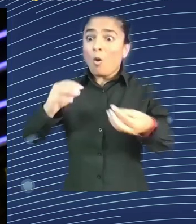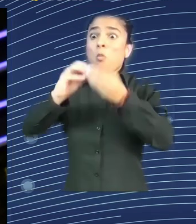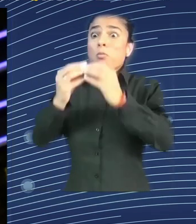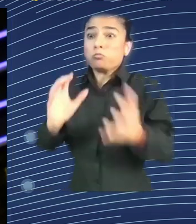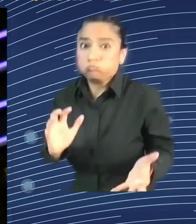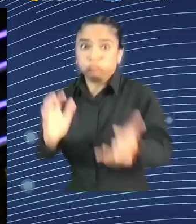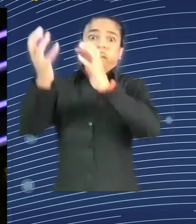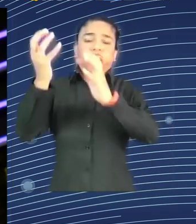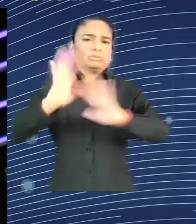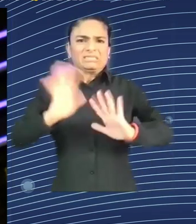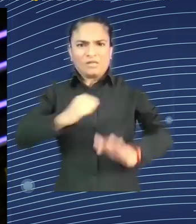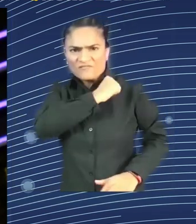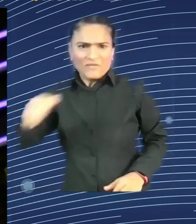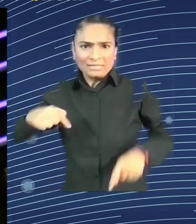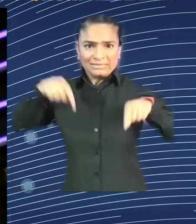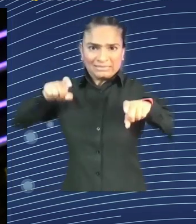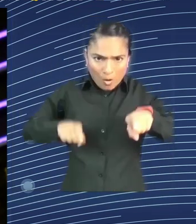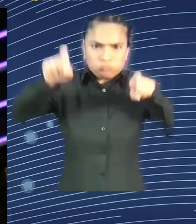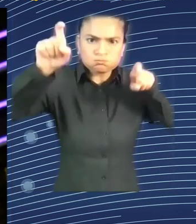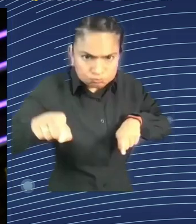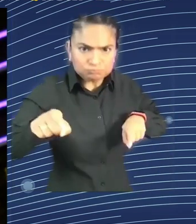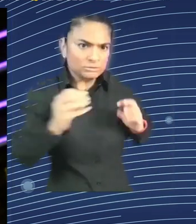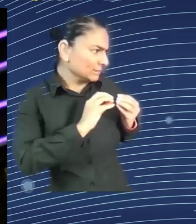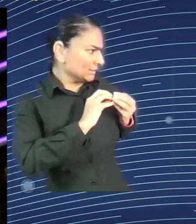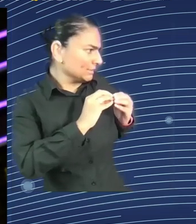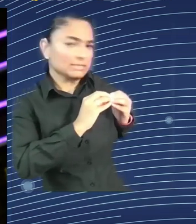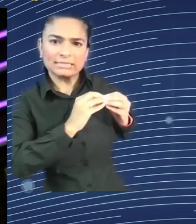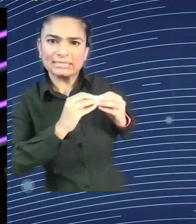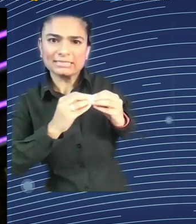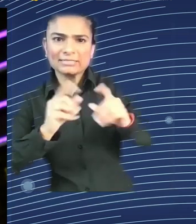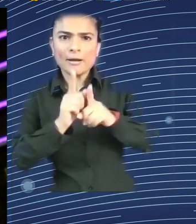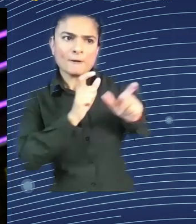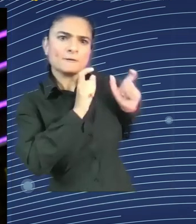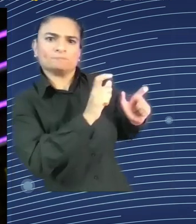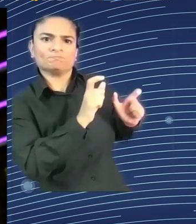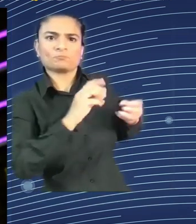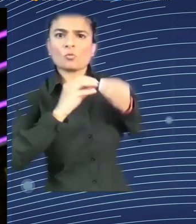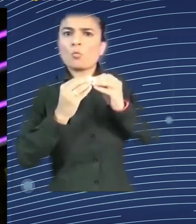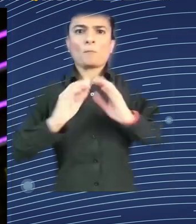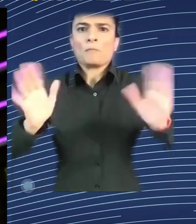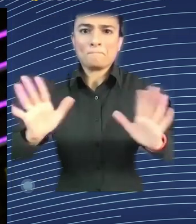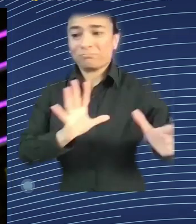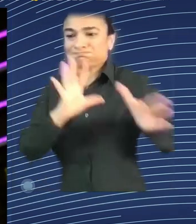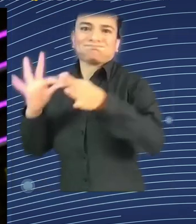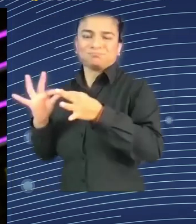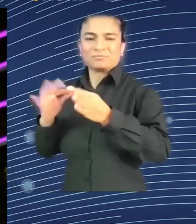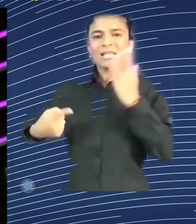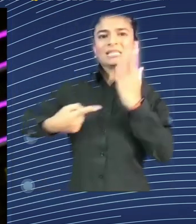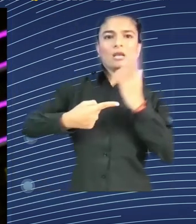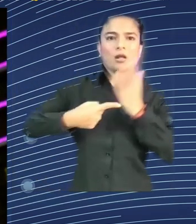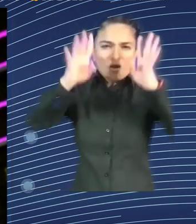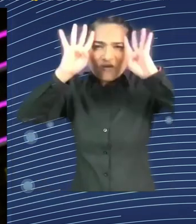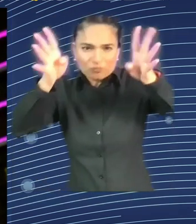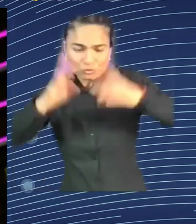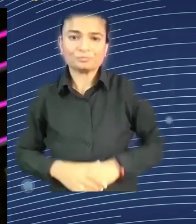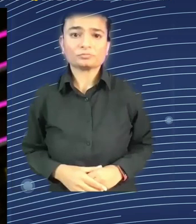The people who are in the room to discuss these risks are often not the people that we are representing as politicians. It's the big tech